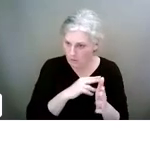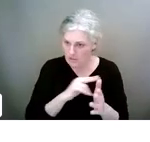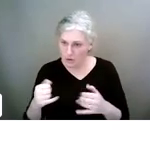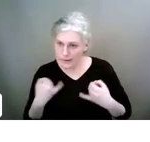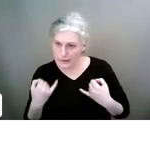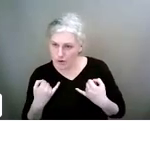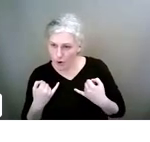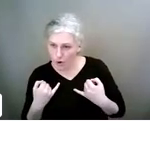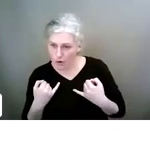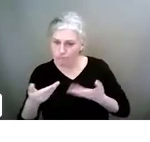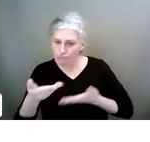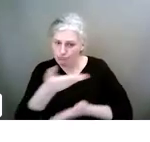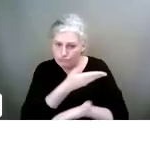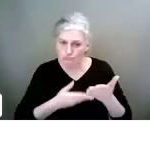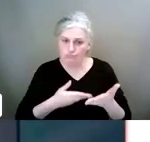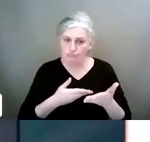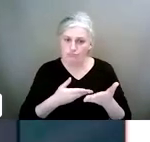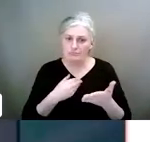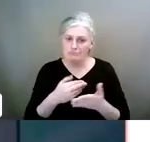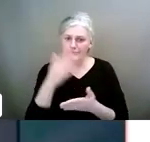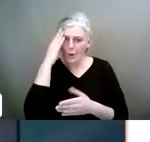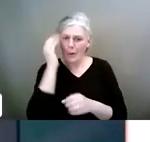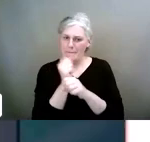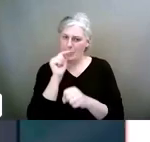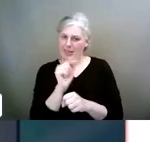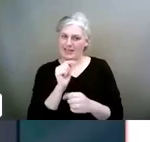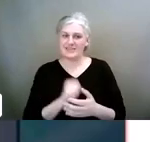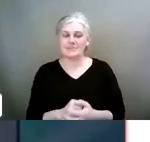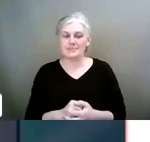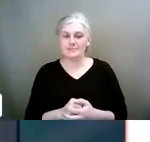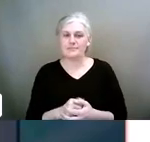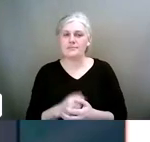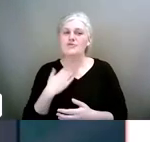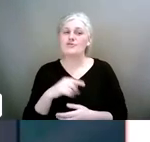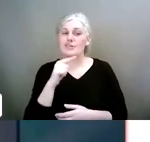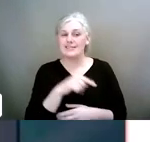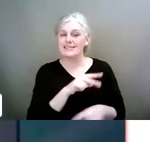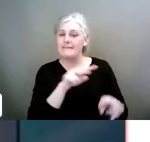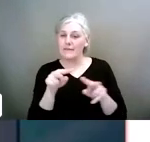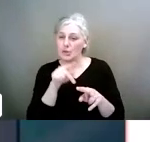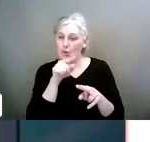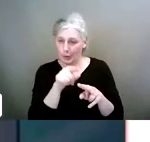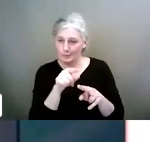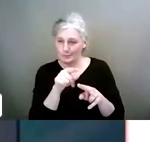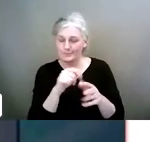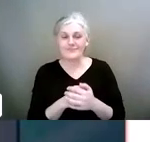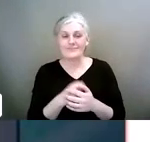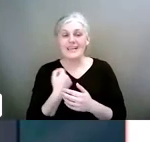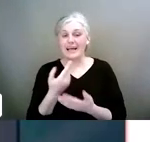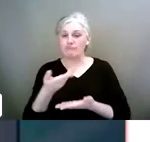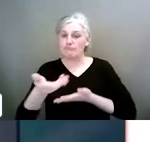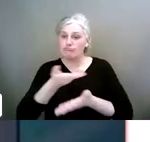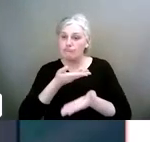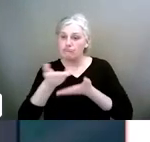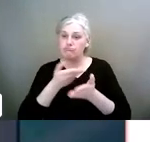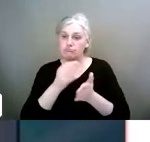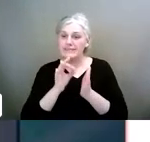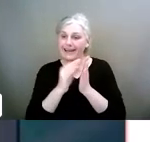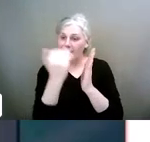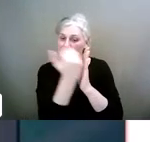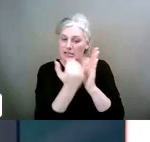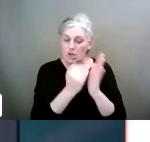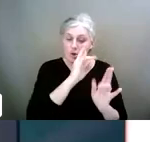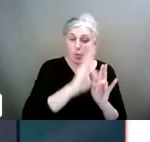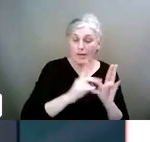being online and being aware of it. This is just a piece of the video and this is the conversation guide. there's questions and